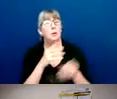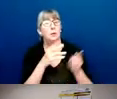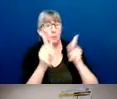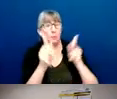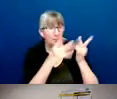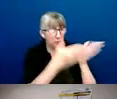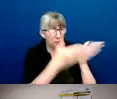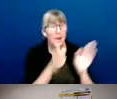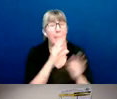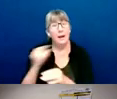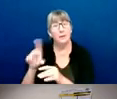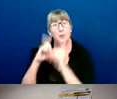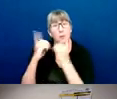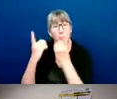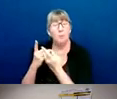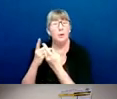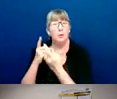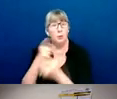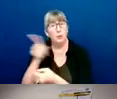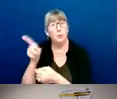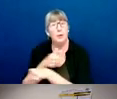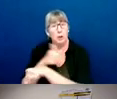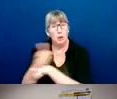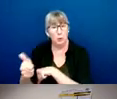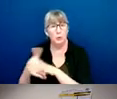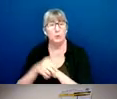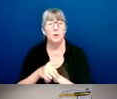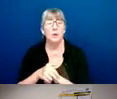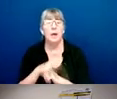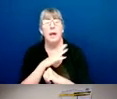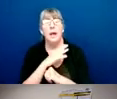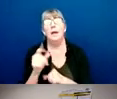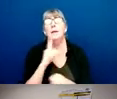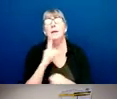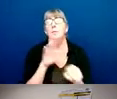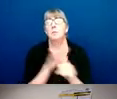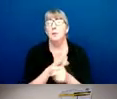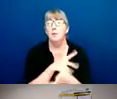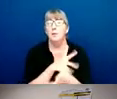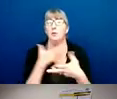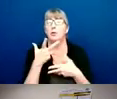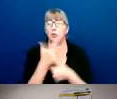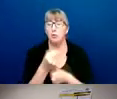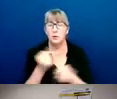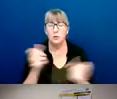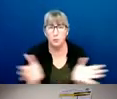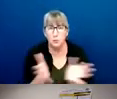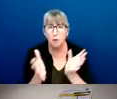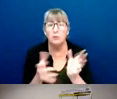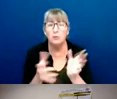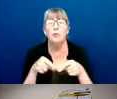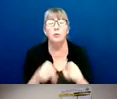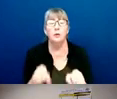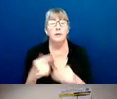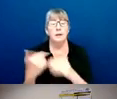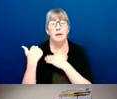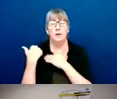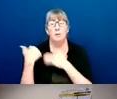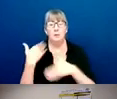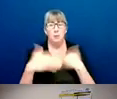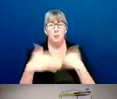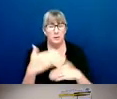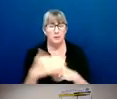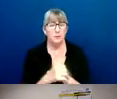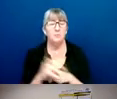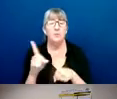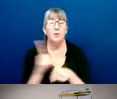department members. And a commitment to foster trust in the entire accountability process. The duties of